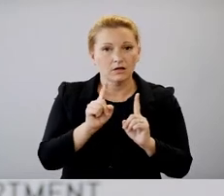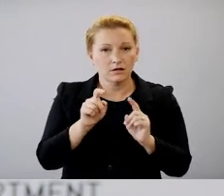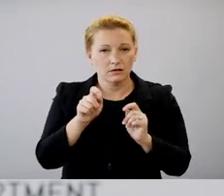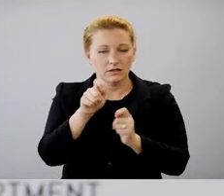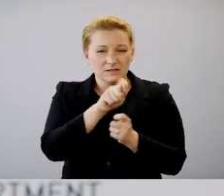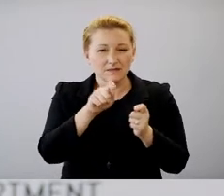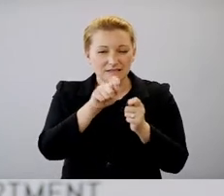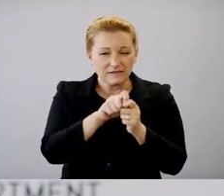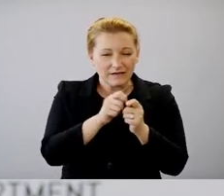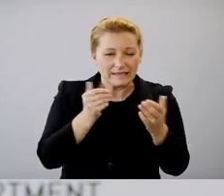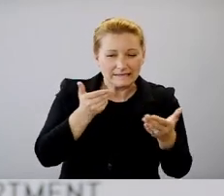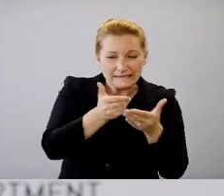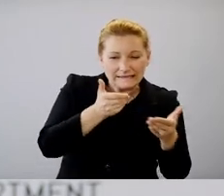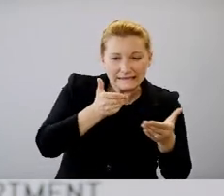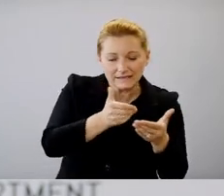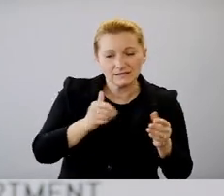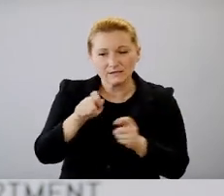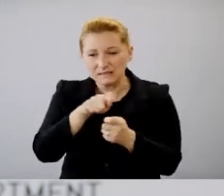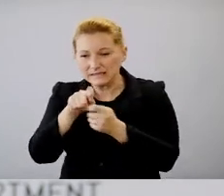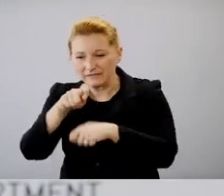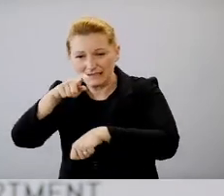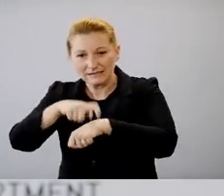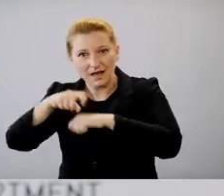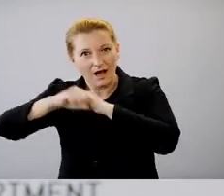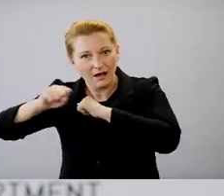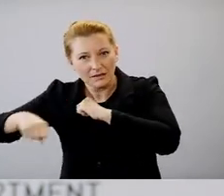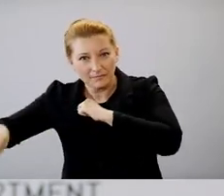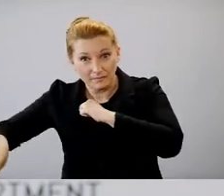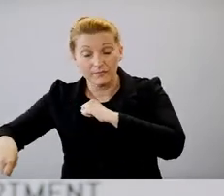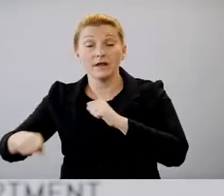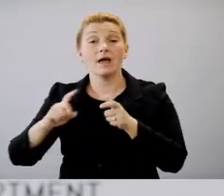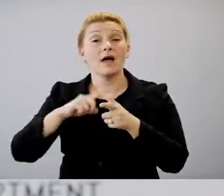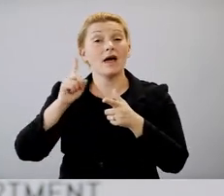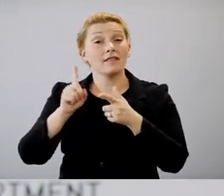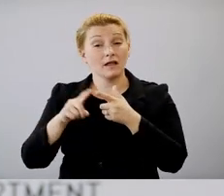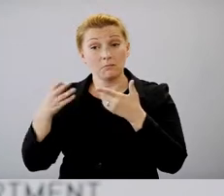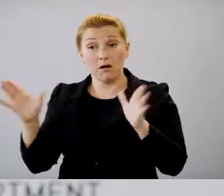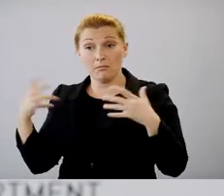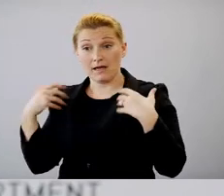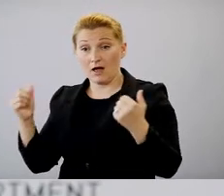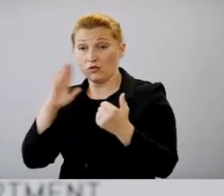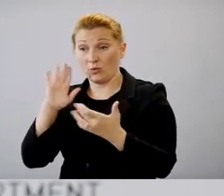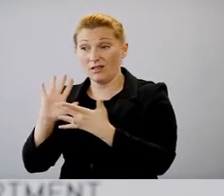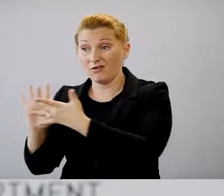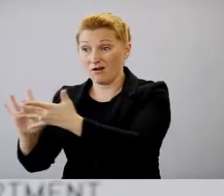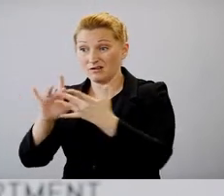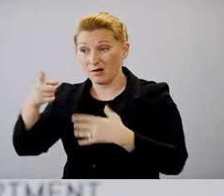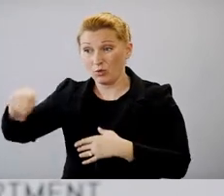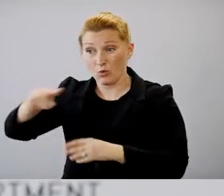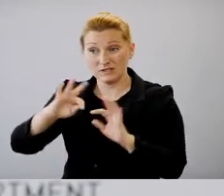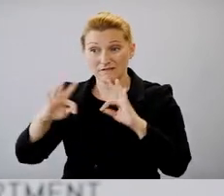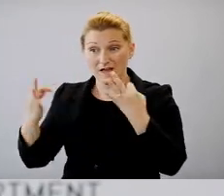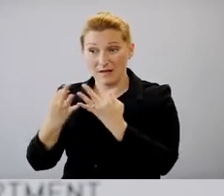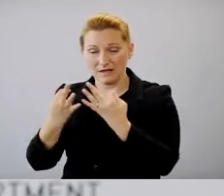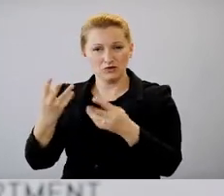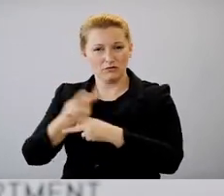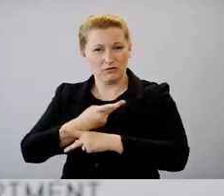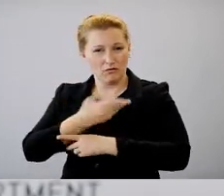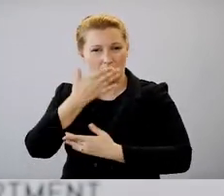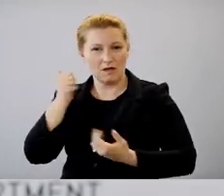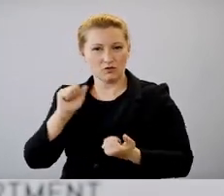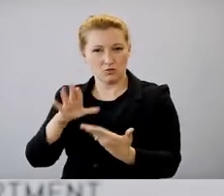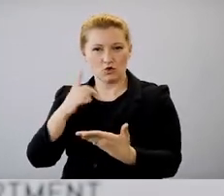then we work, public health will work with those individuals and their families to identify what is best for those individuals. And